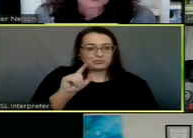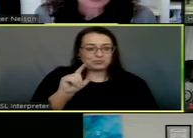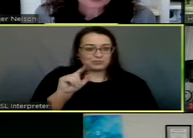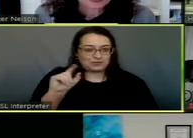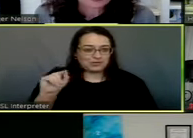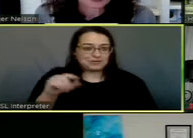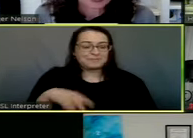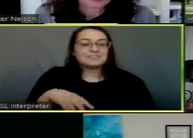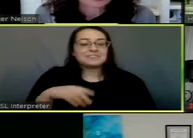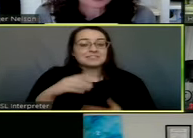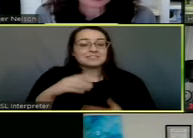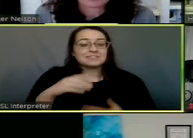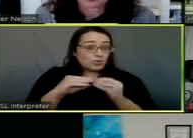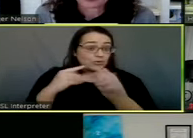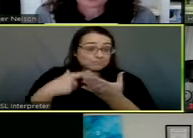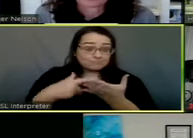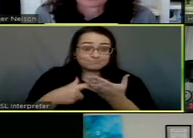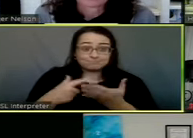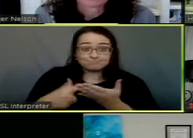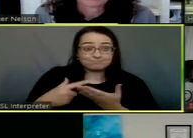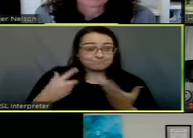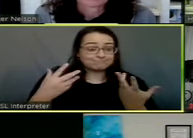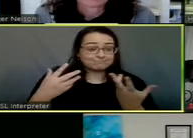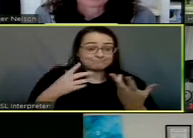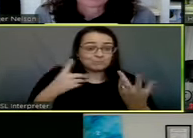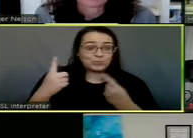Any further discussion or questions about the motion?